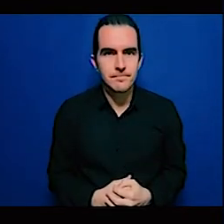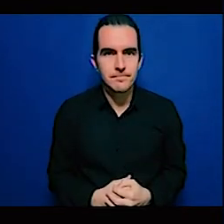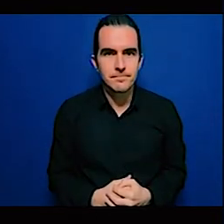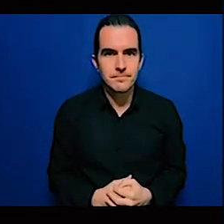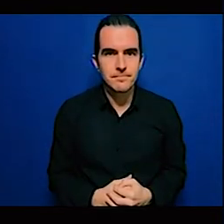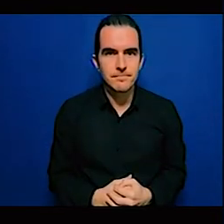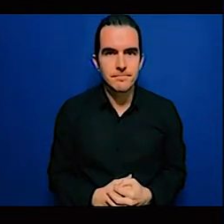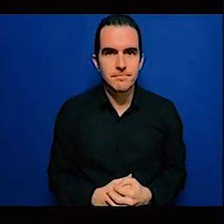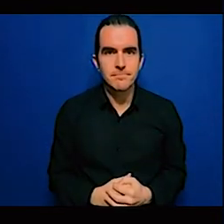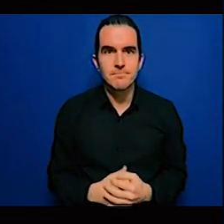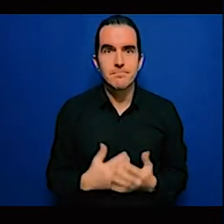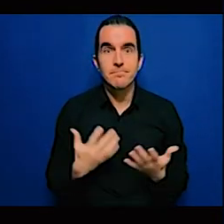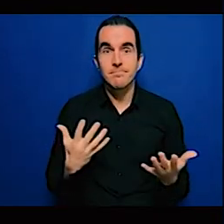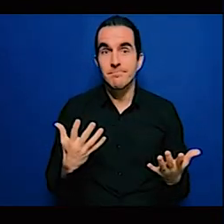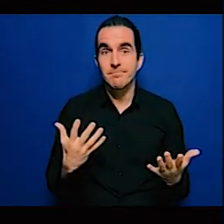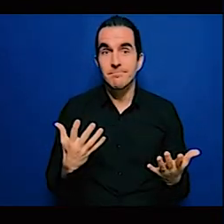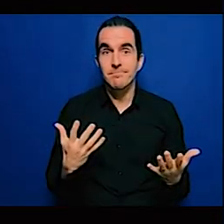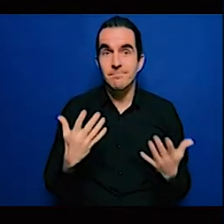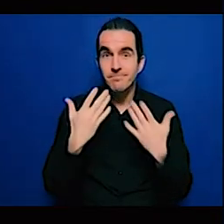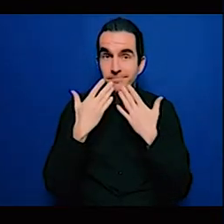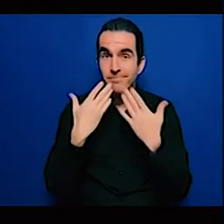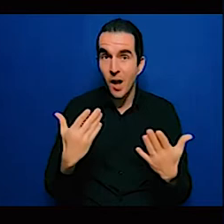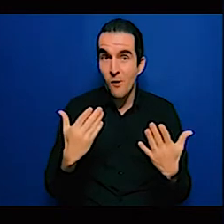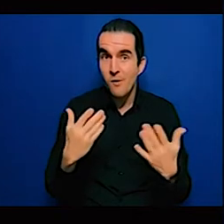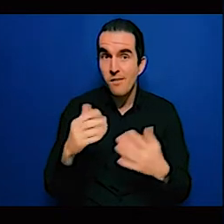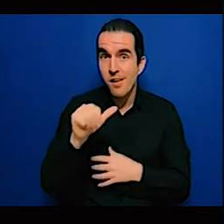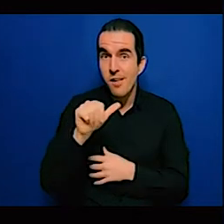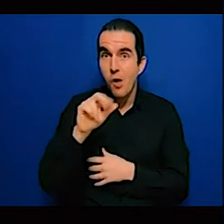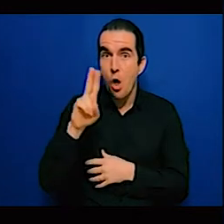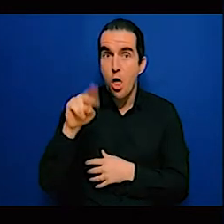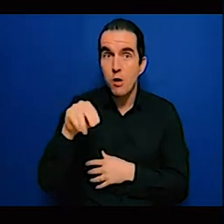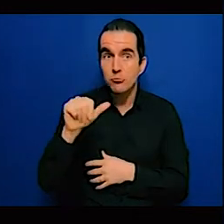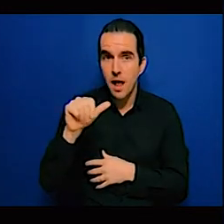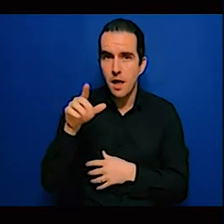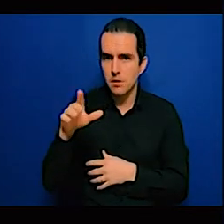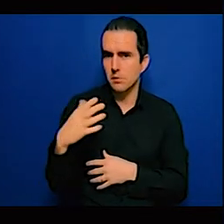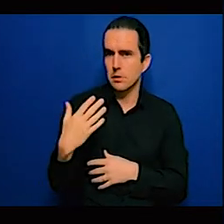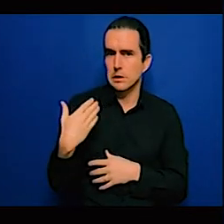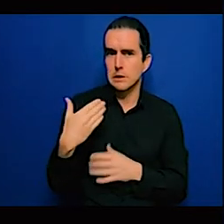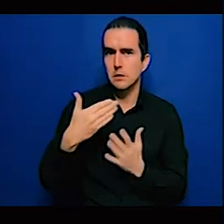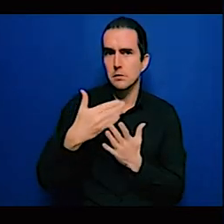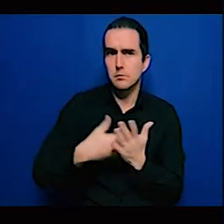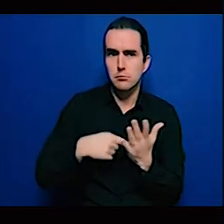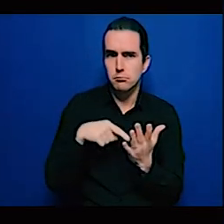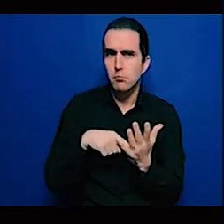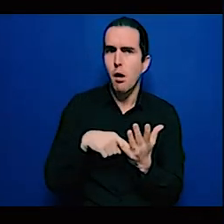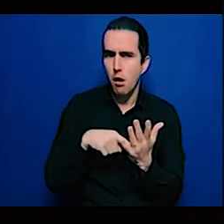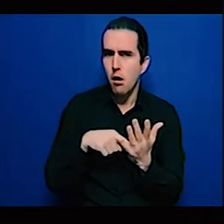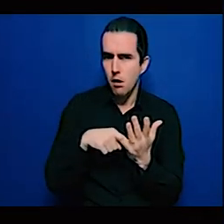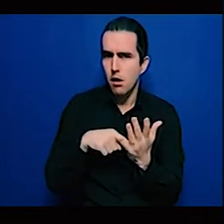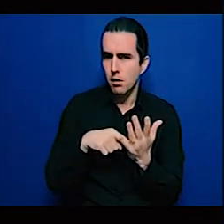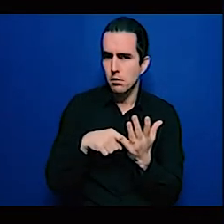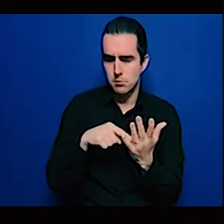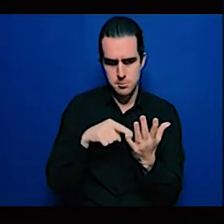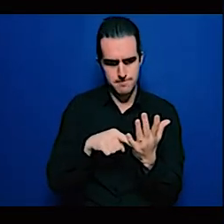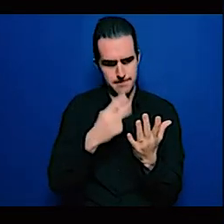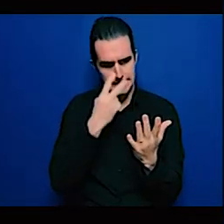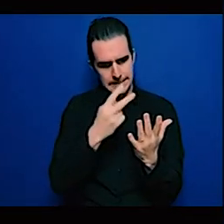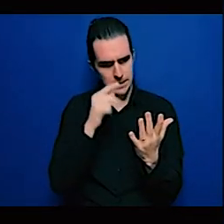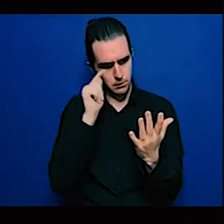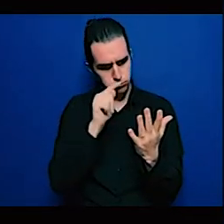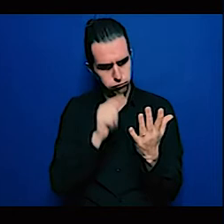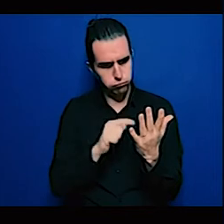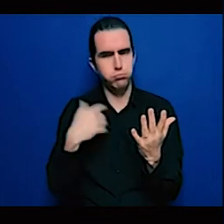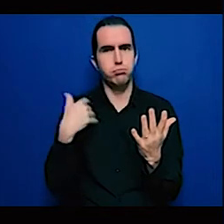was very sobering in terms of what Africa is, I mean, the world as a whole, but